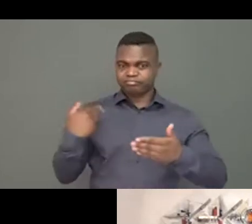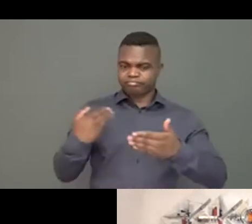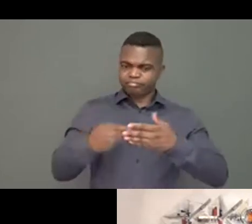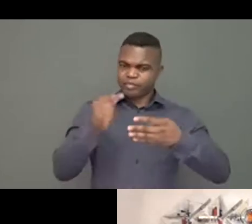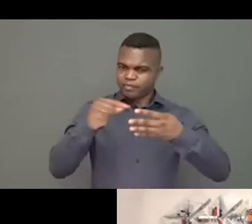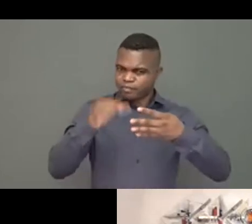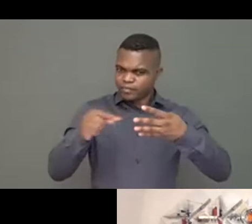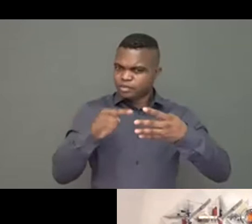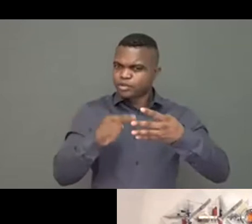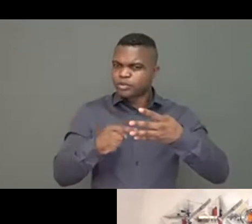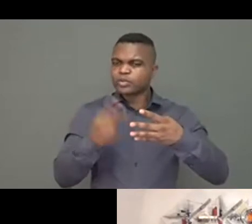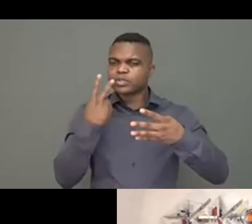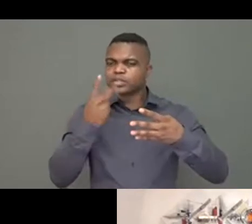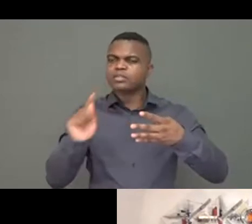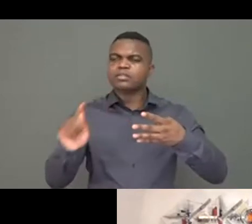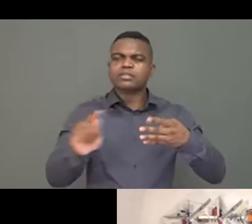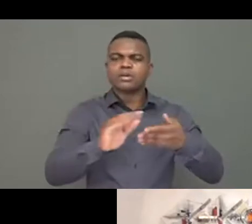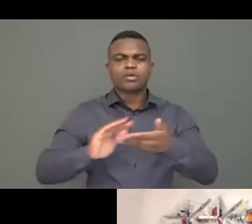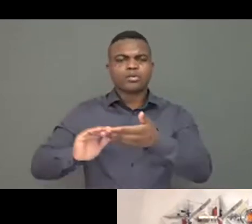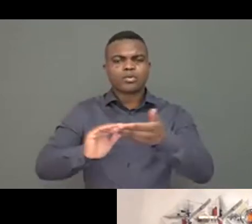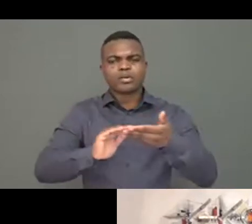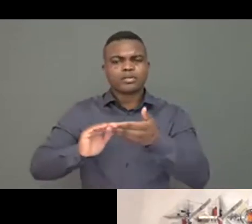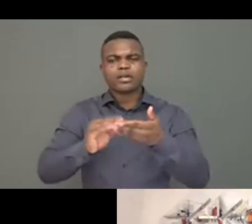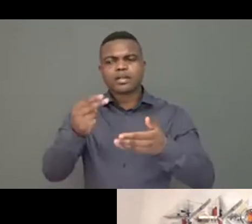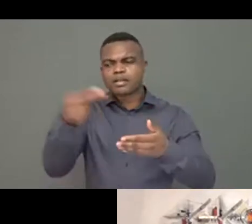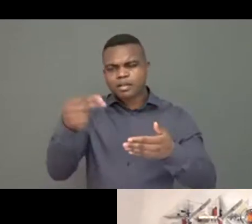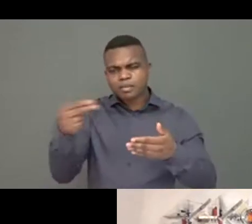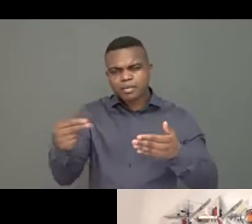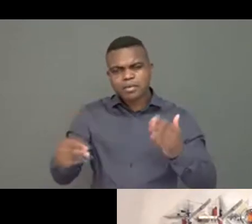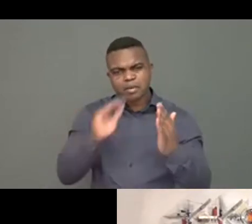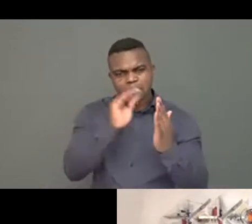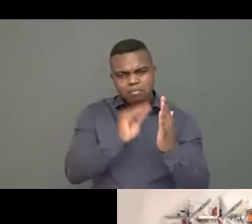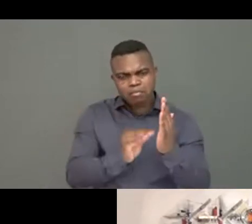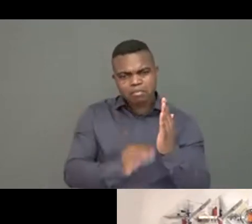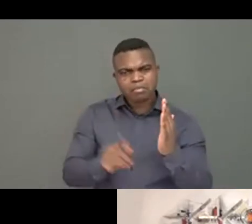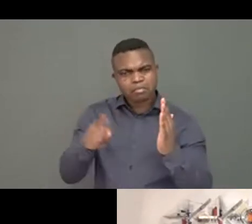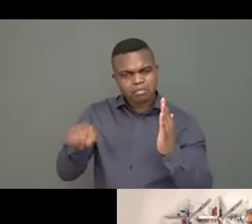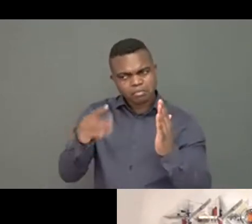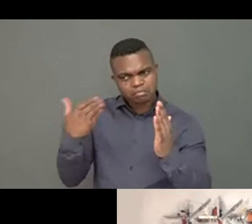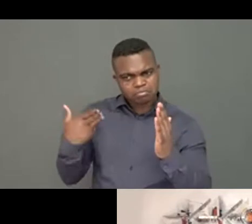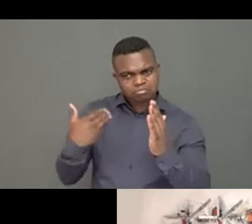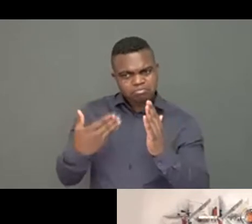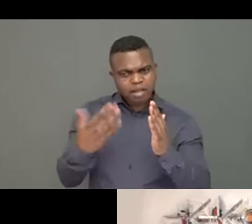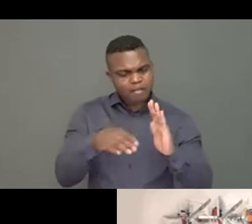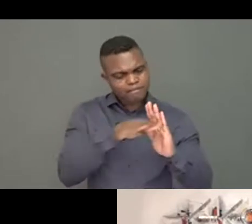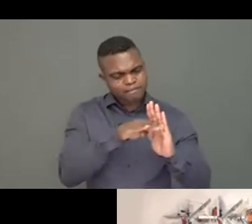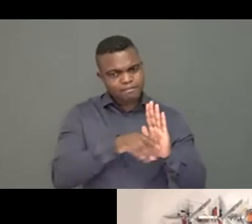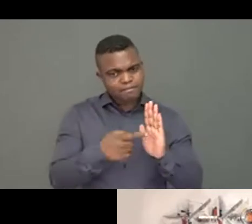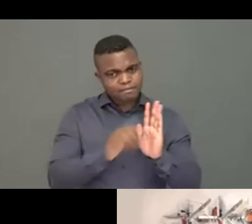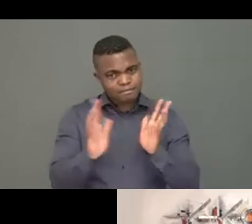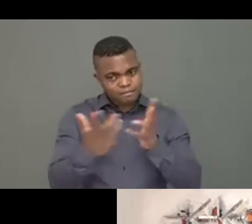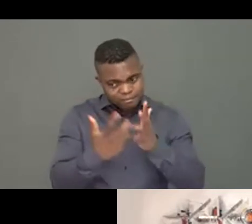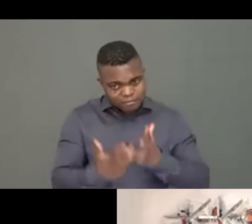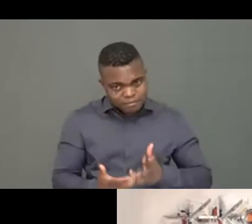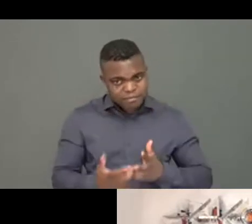in the CHS addressing a particular thing, and we have a disability and inclusion index, which includes